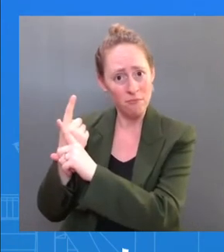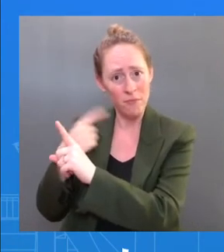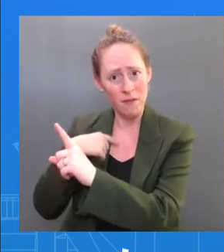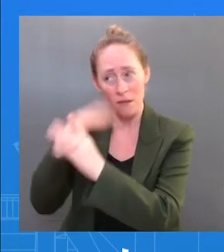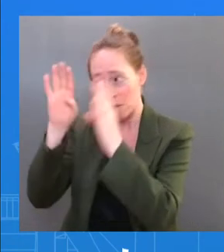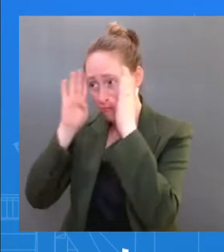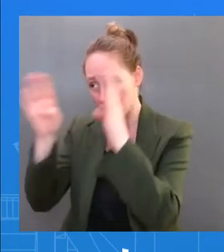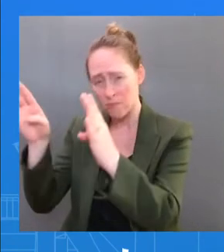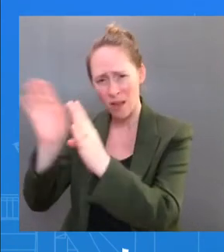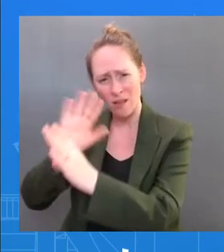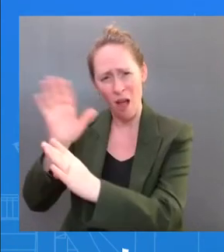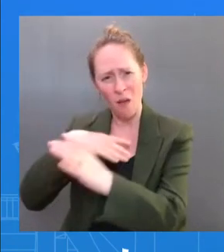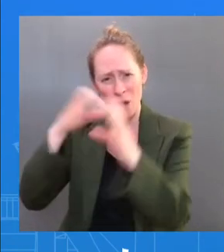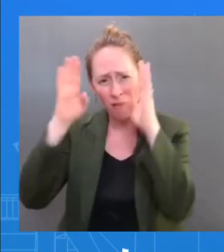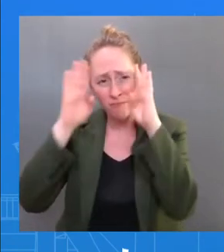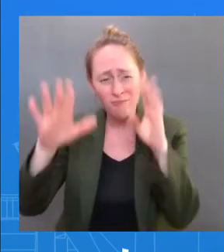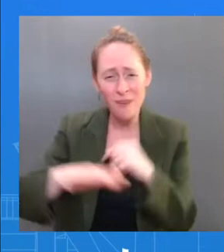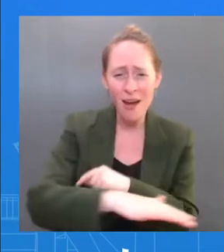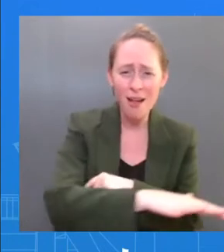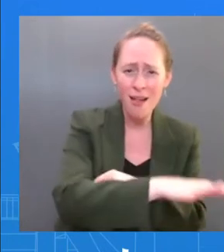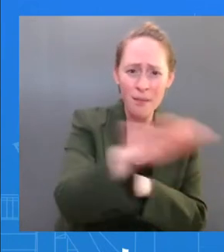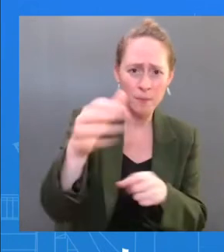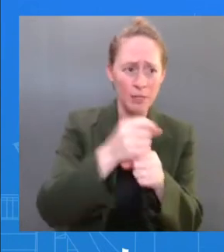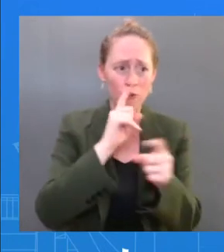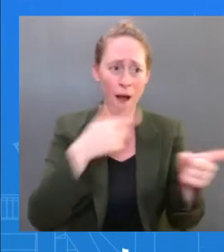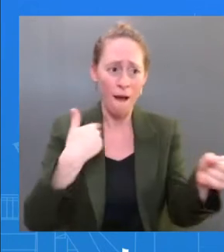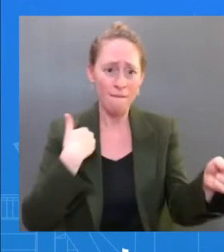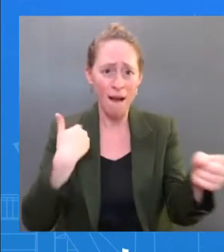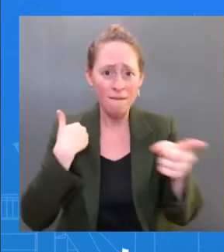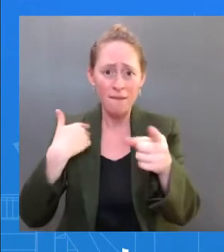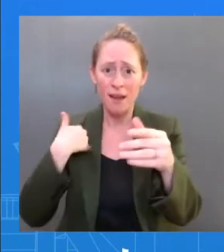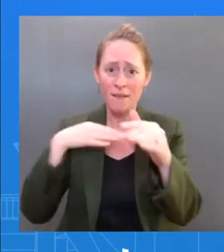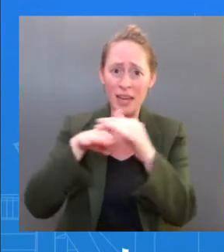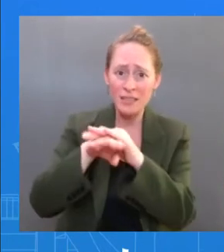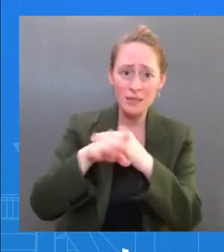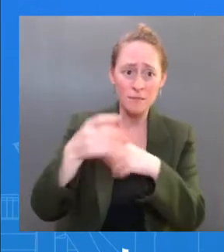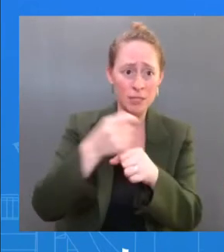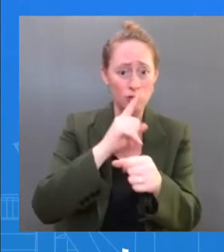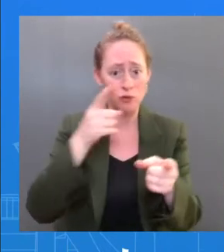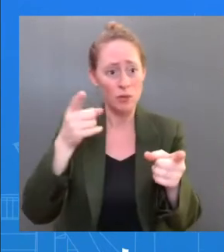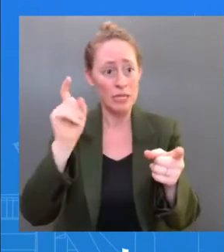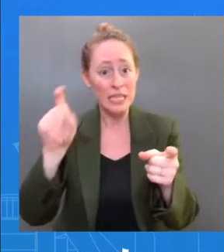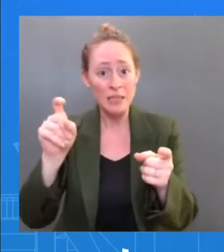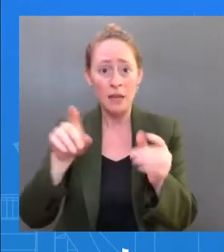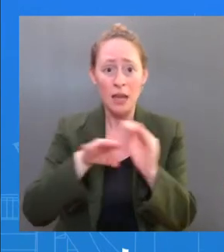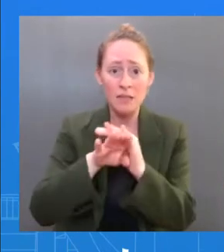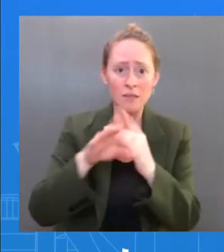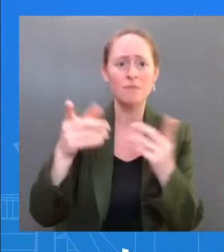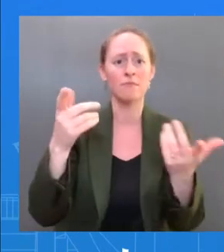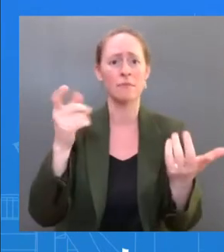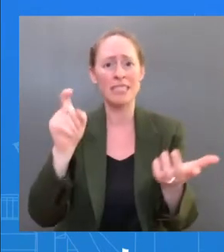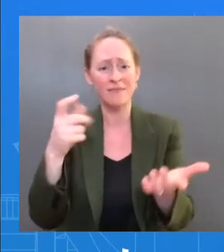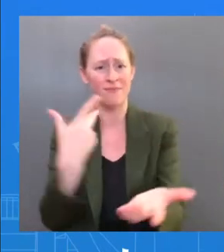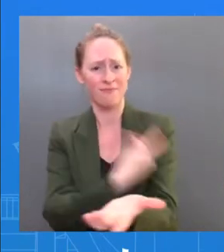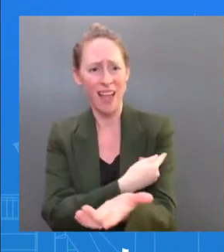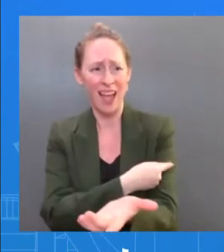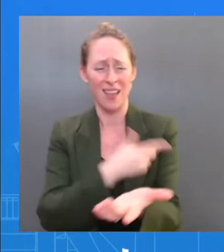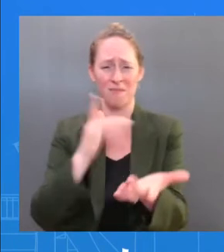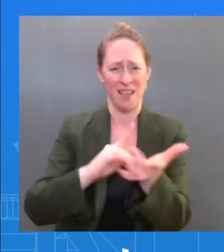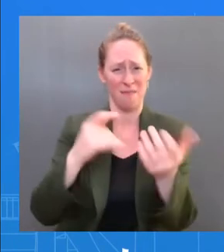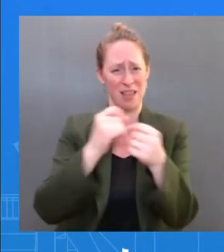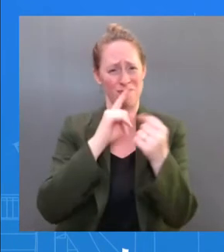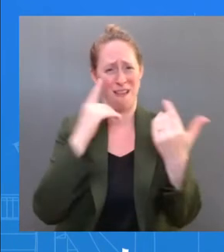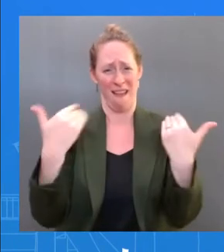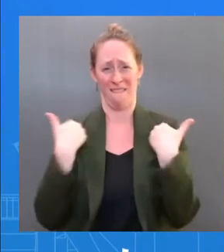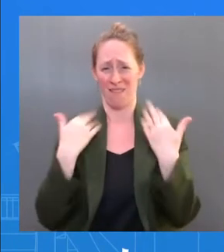every American deserves access to the best vaccines, the best treatments, and they are widely available. And I want to use this